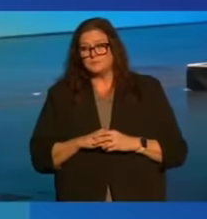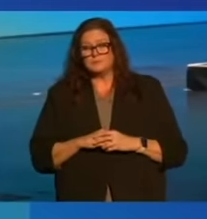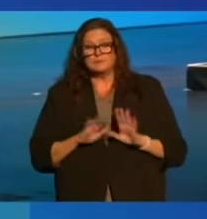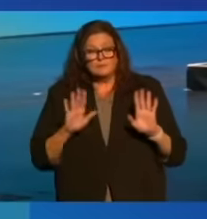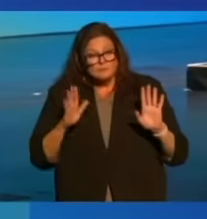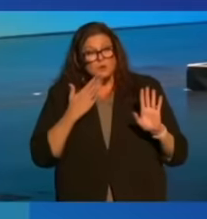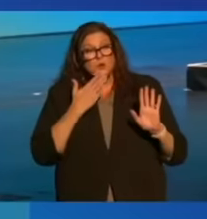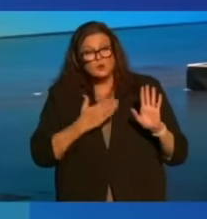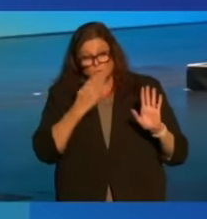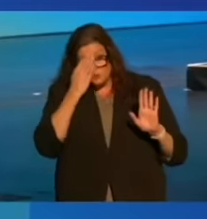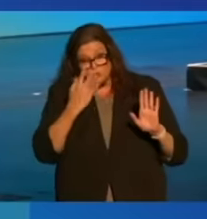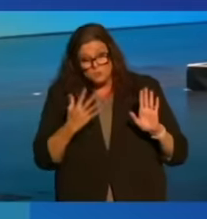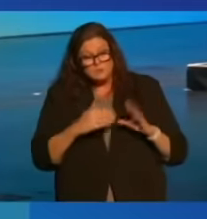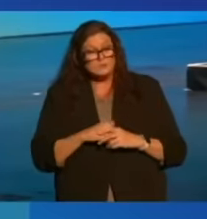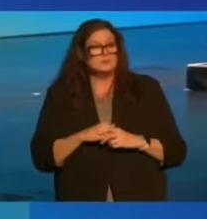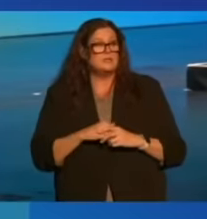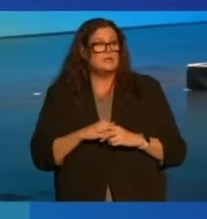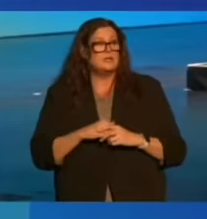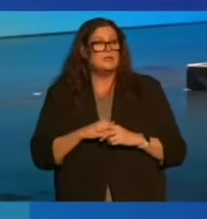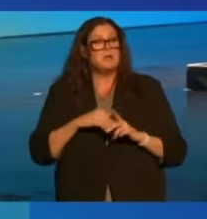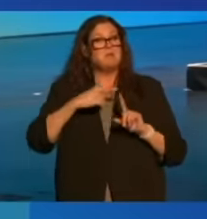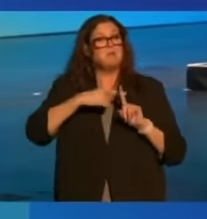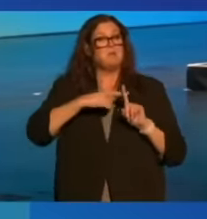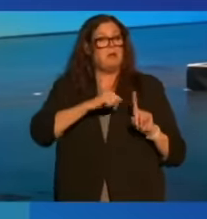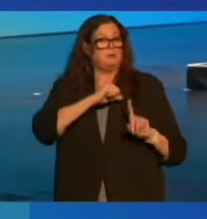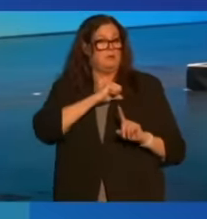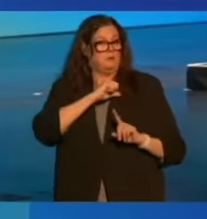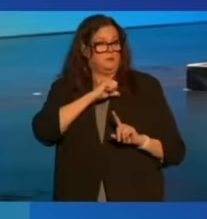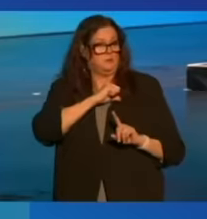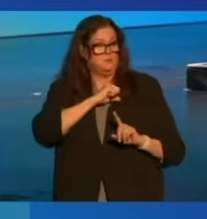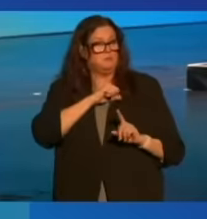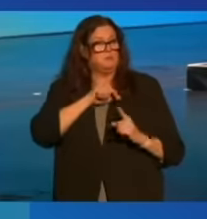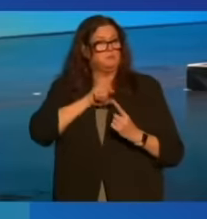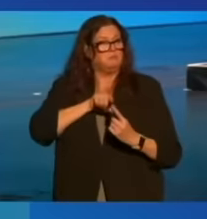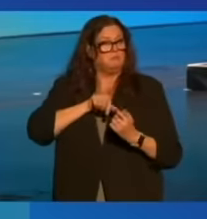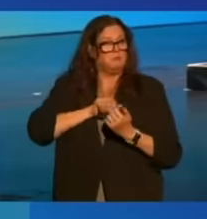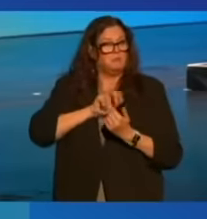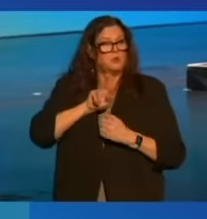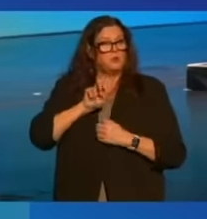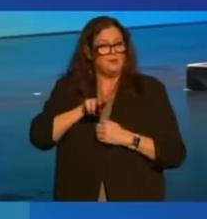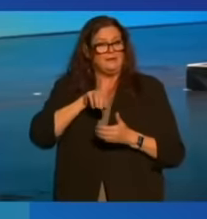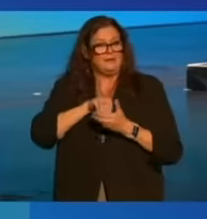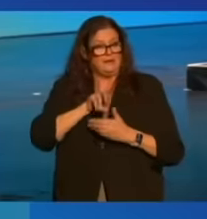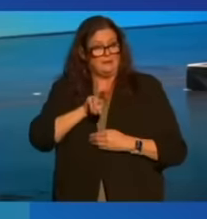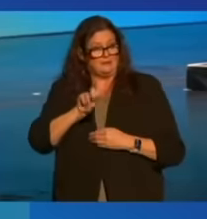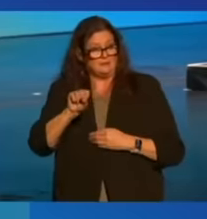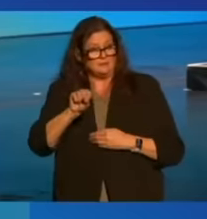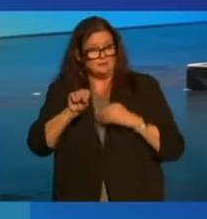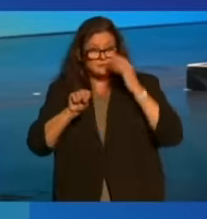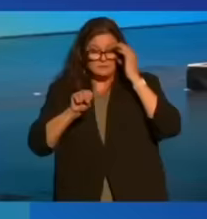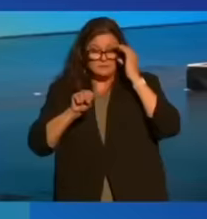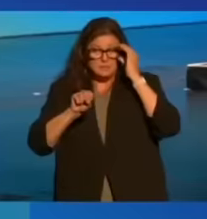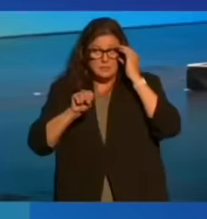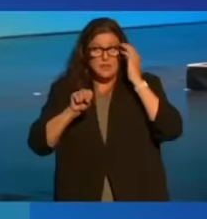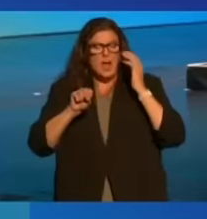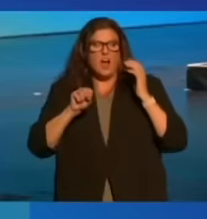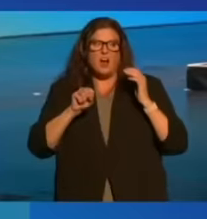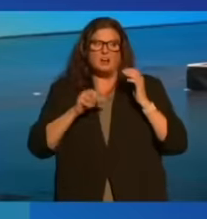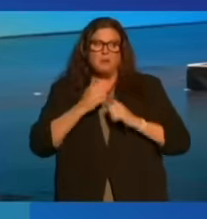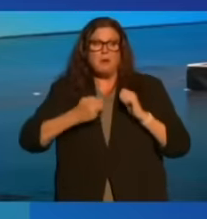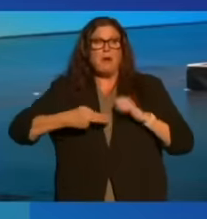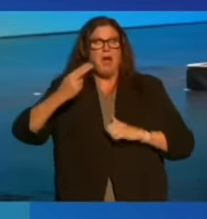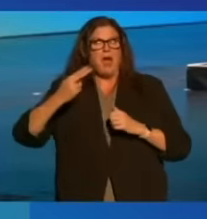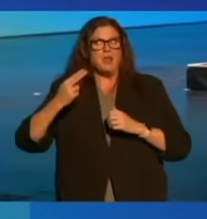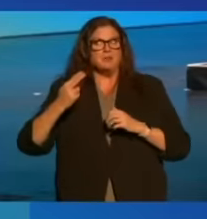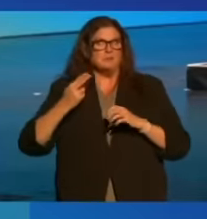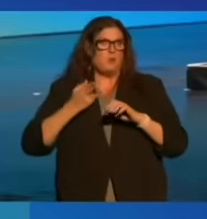The good news is that positive attitudes towards unions in the U.S. are the highest that they've been in